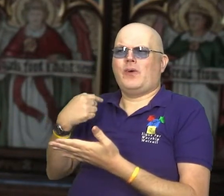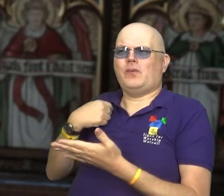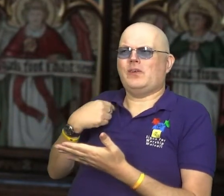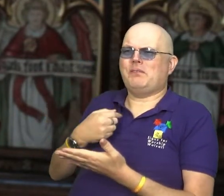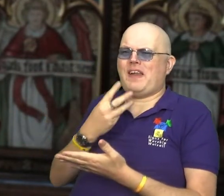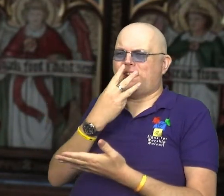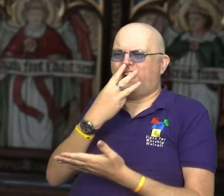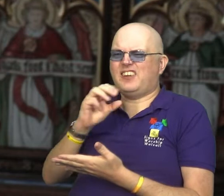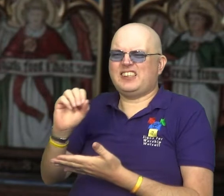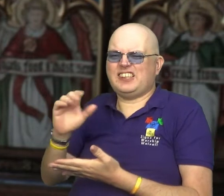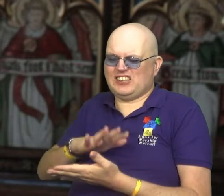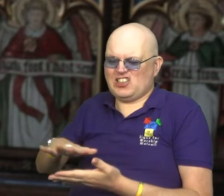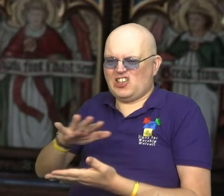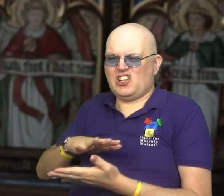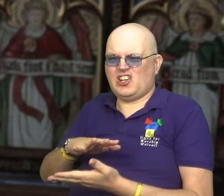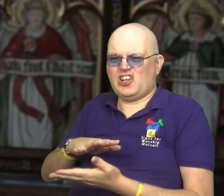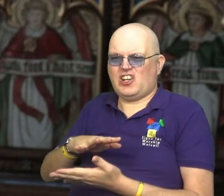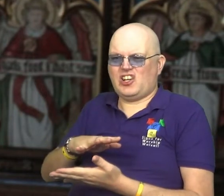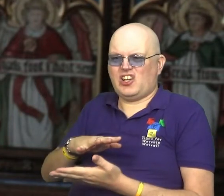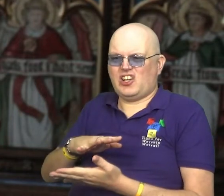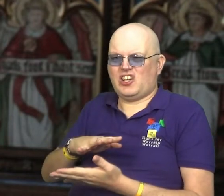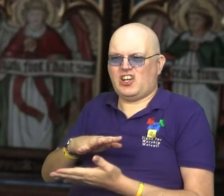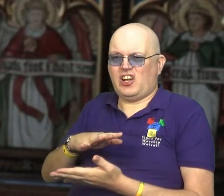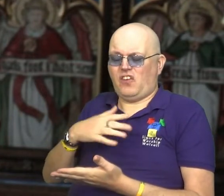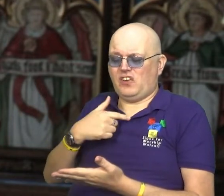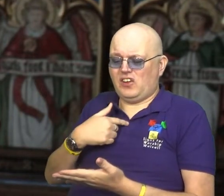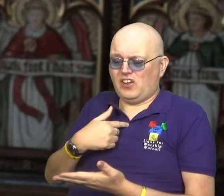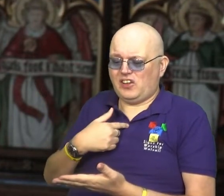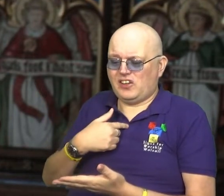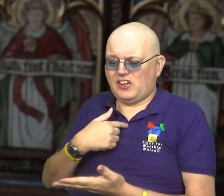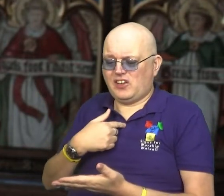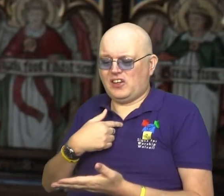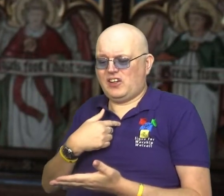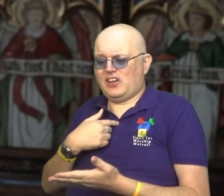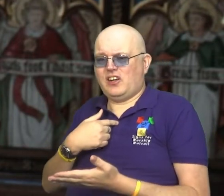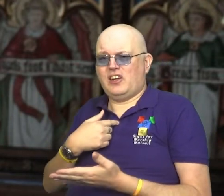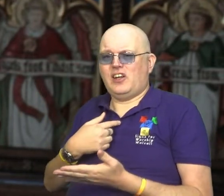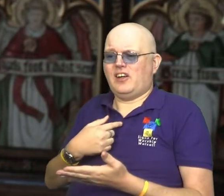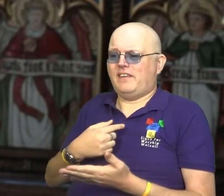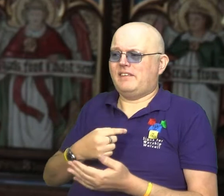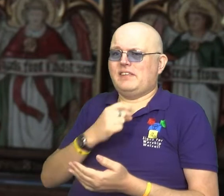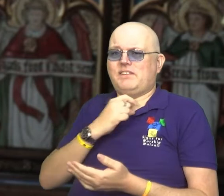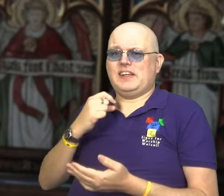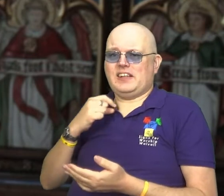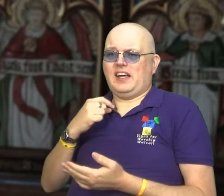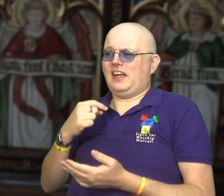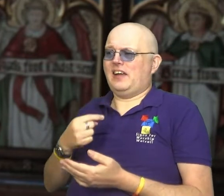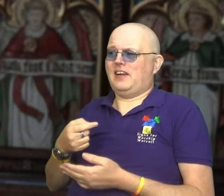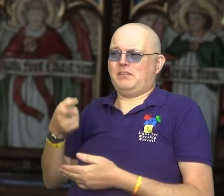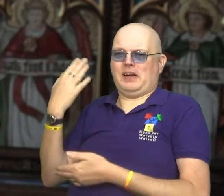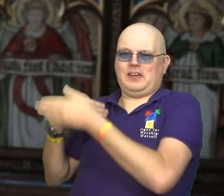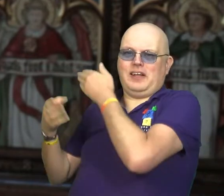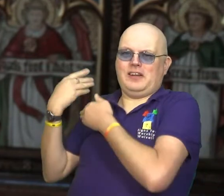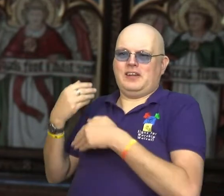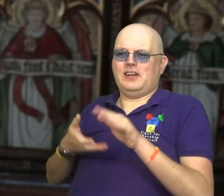30s, when I was fortunate enough to be sent by the vicar at this church here at